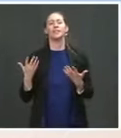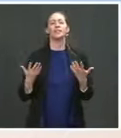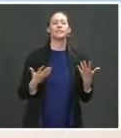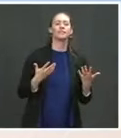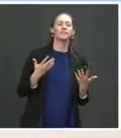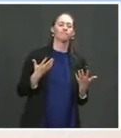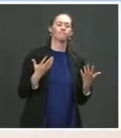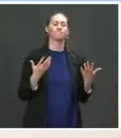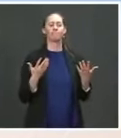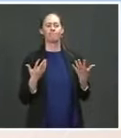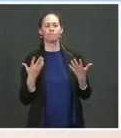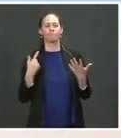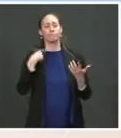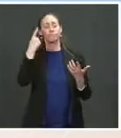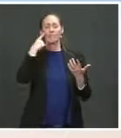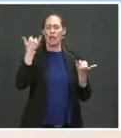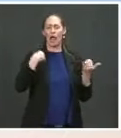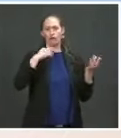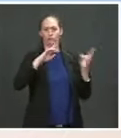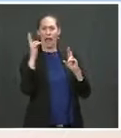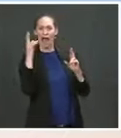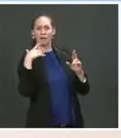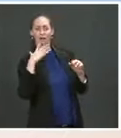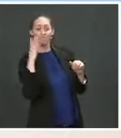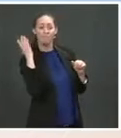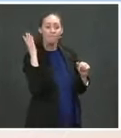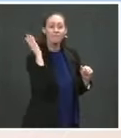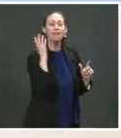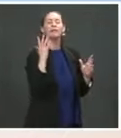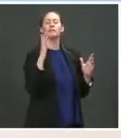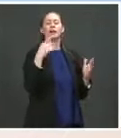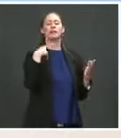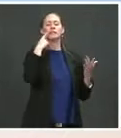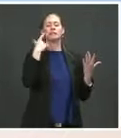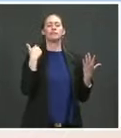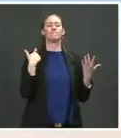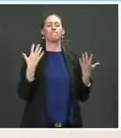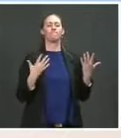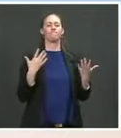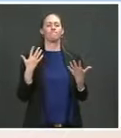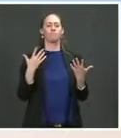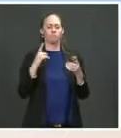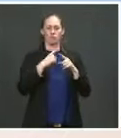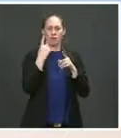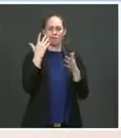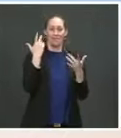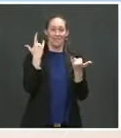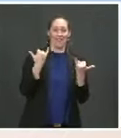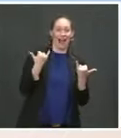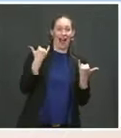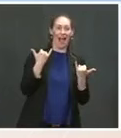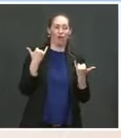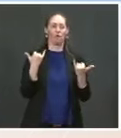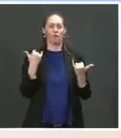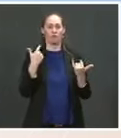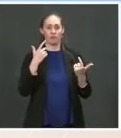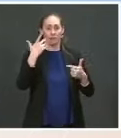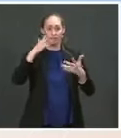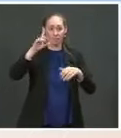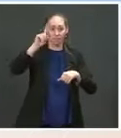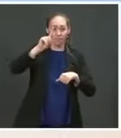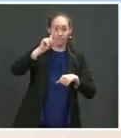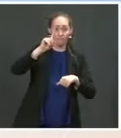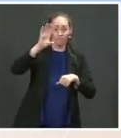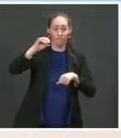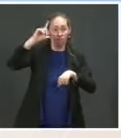make the journey because there is a sense that there may be something concrete that we can define, but I think there may be chances of it. I listened to President